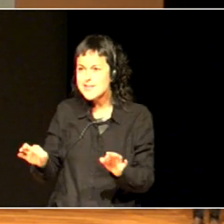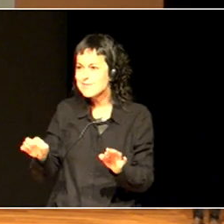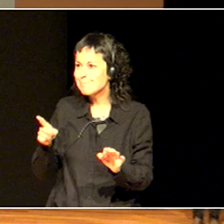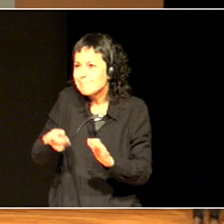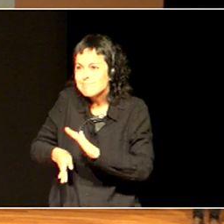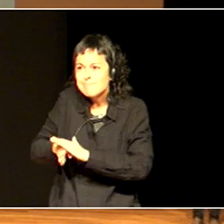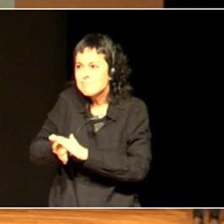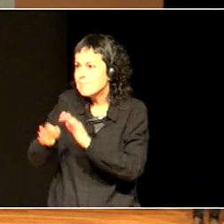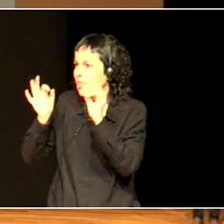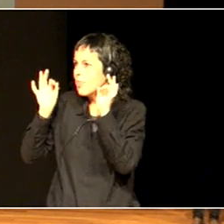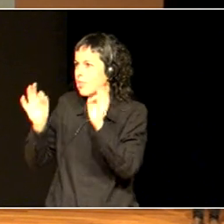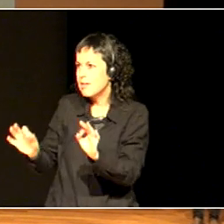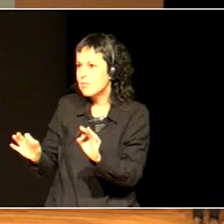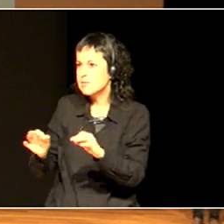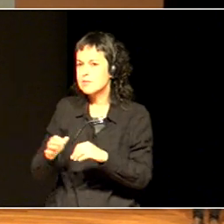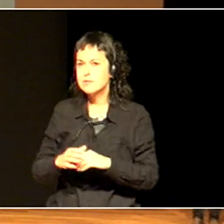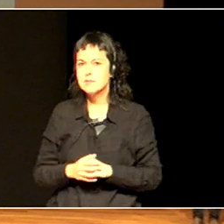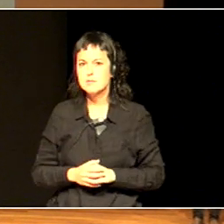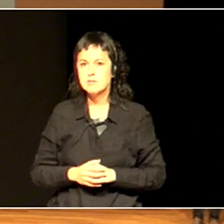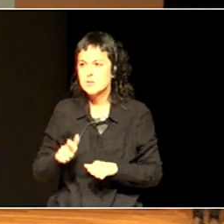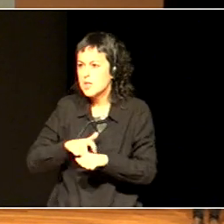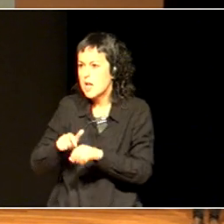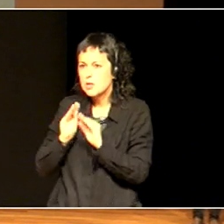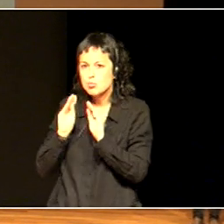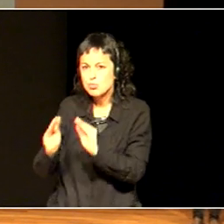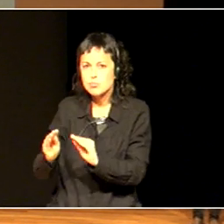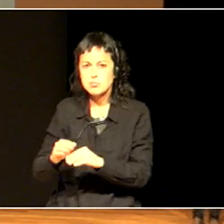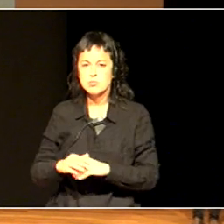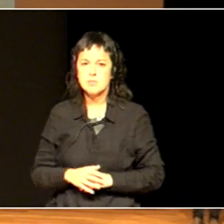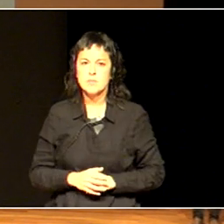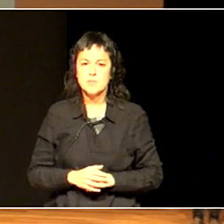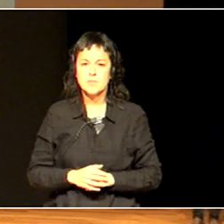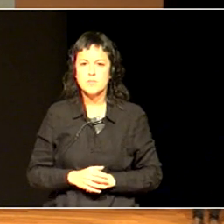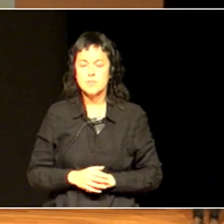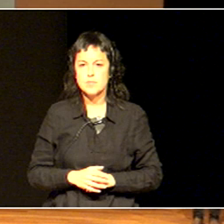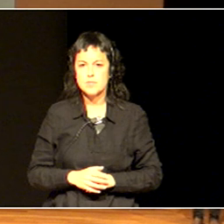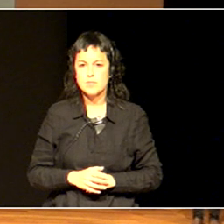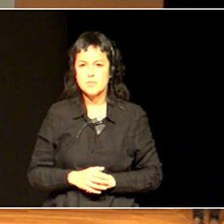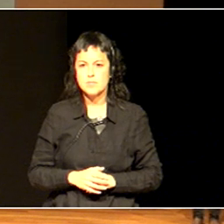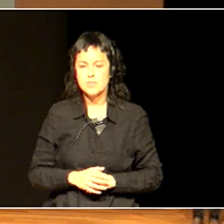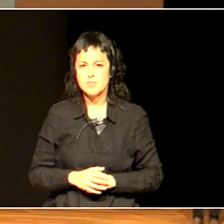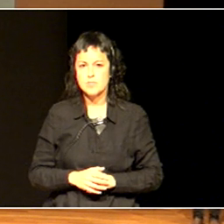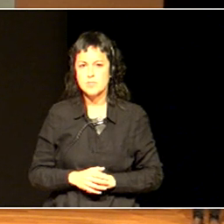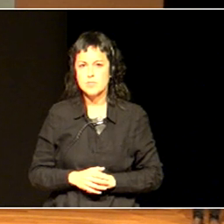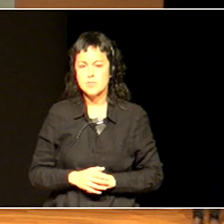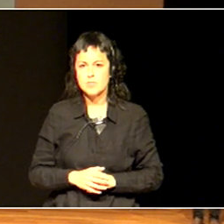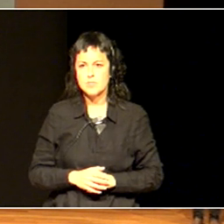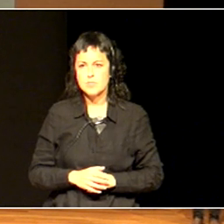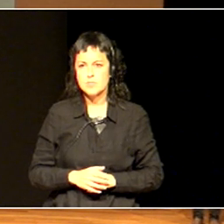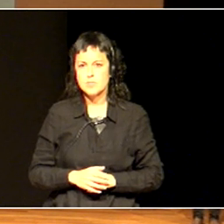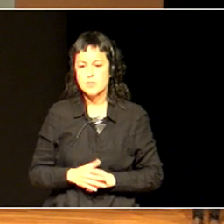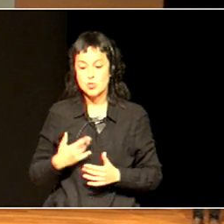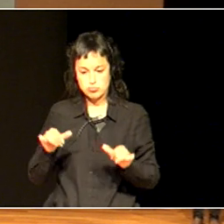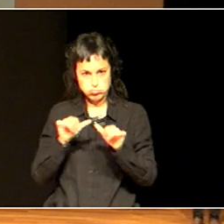A way of thinking about education, which is profound. And a million miles away